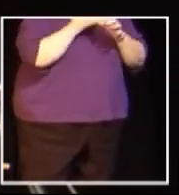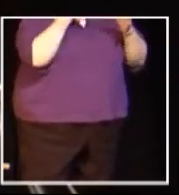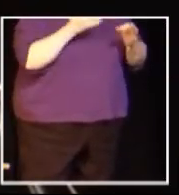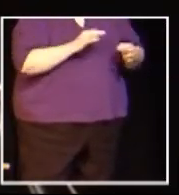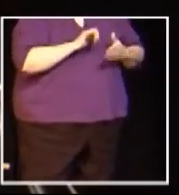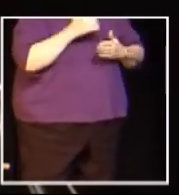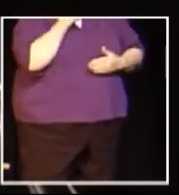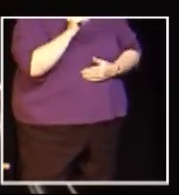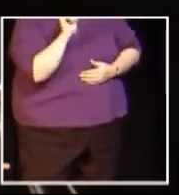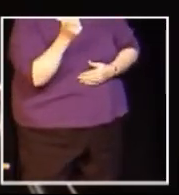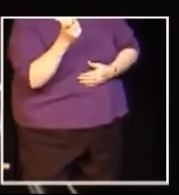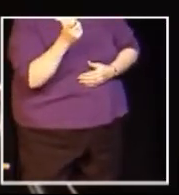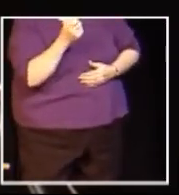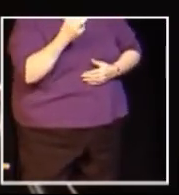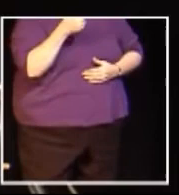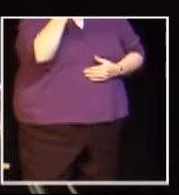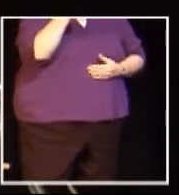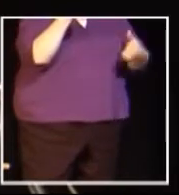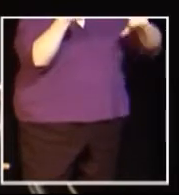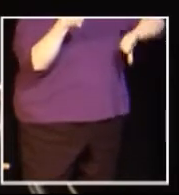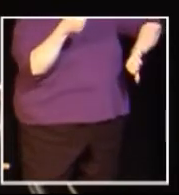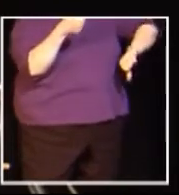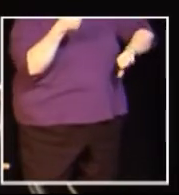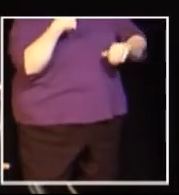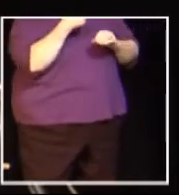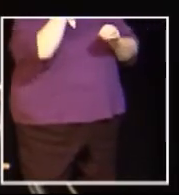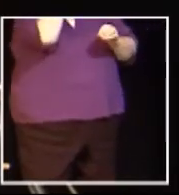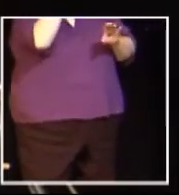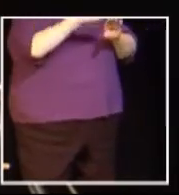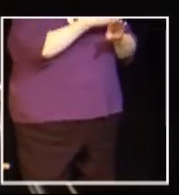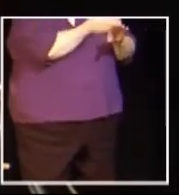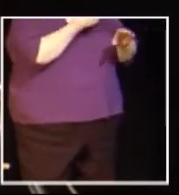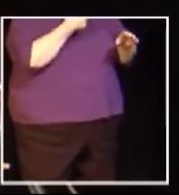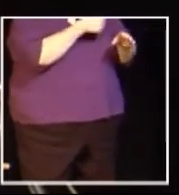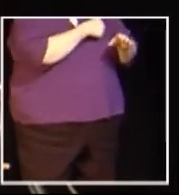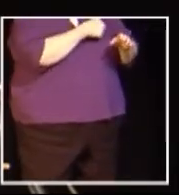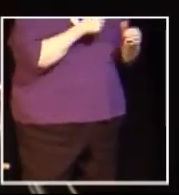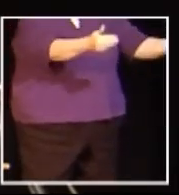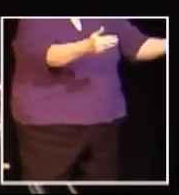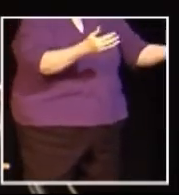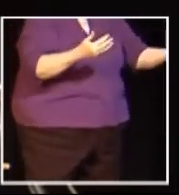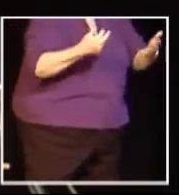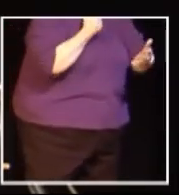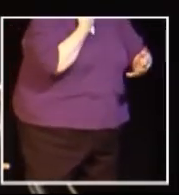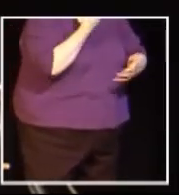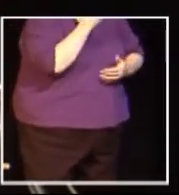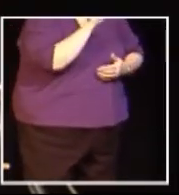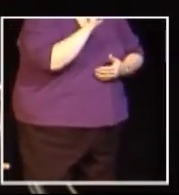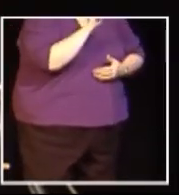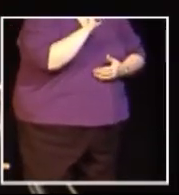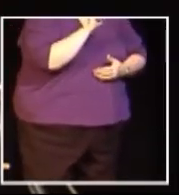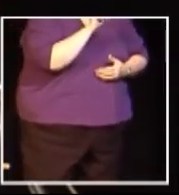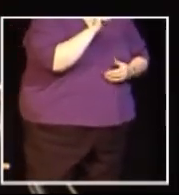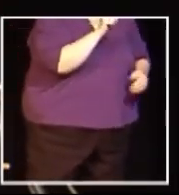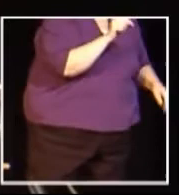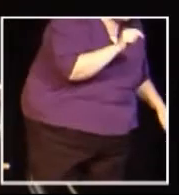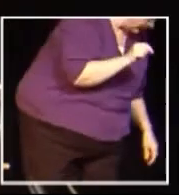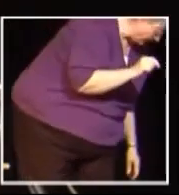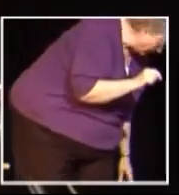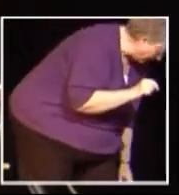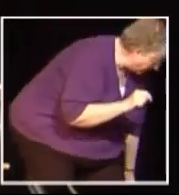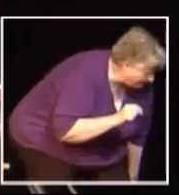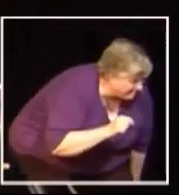on it to be able to make a decision whether this was a good tax or a bad tax. The one thing we do know, of course, is that